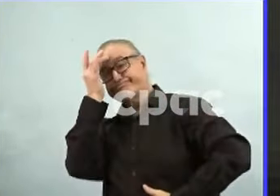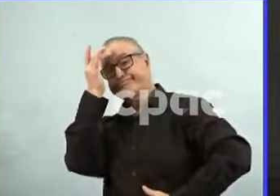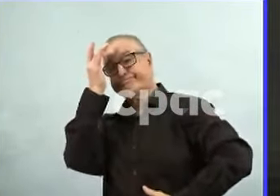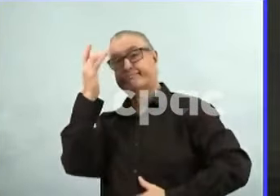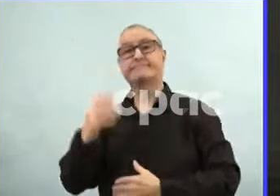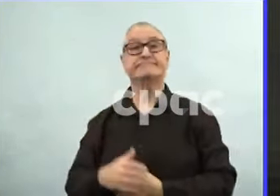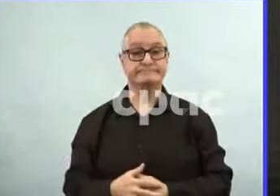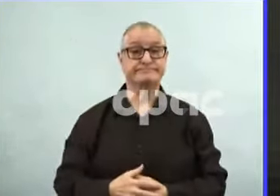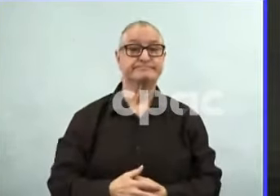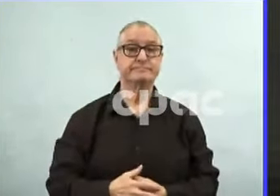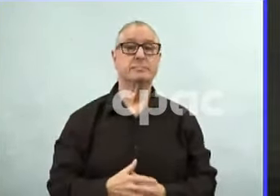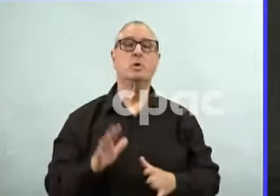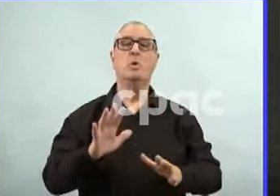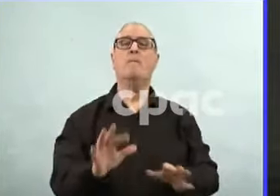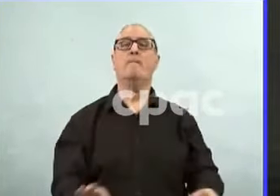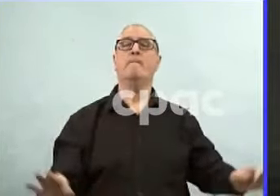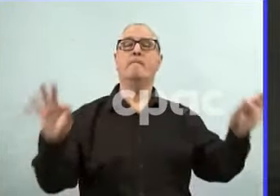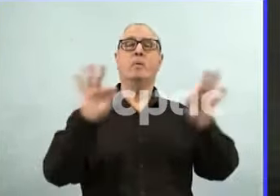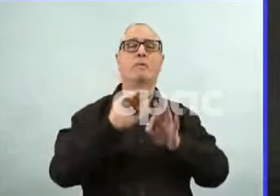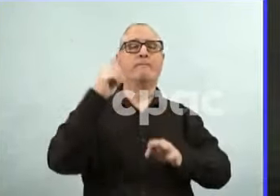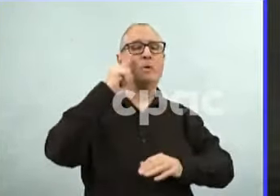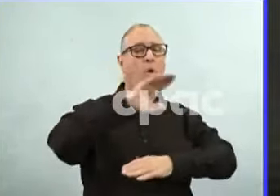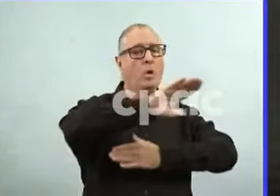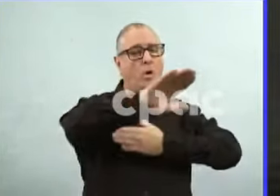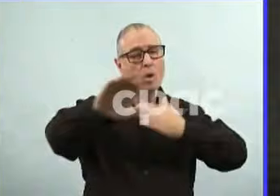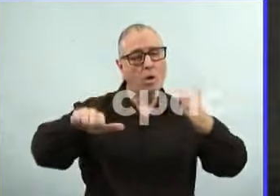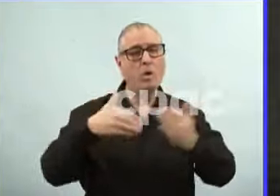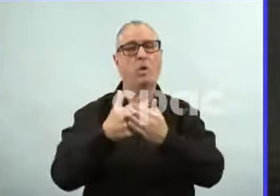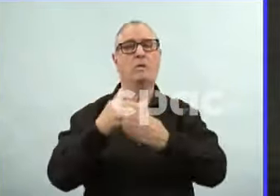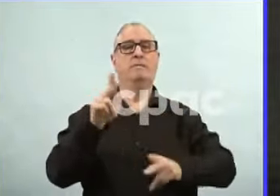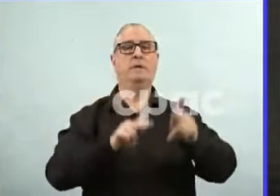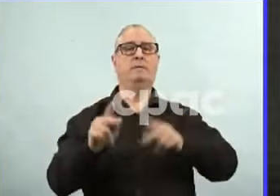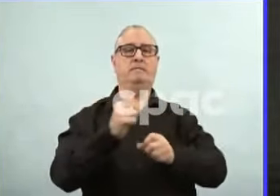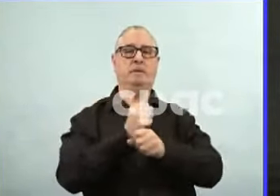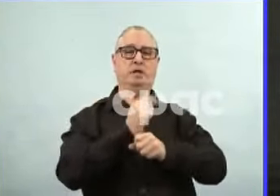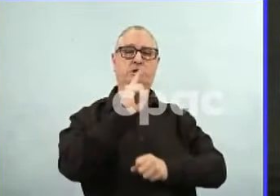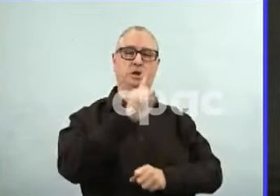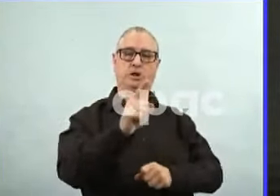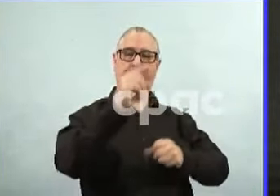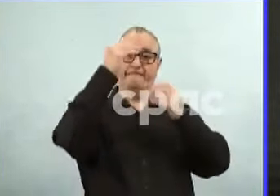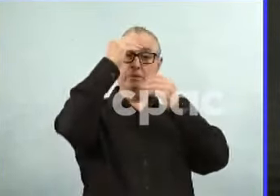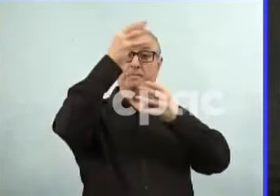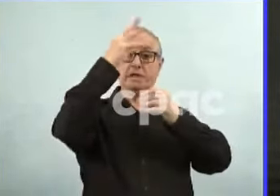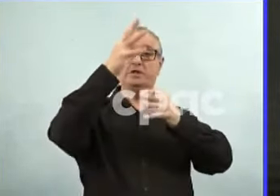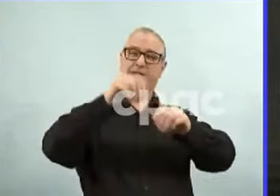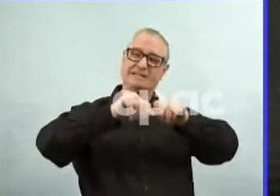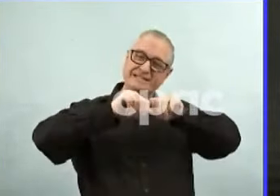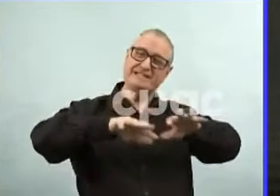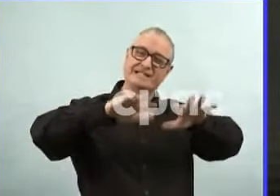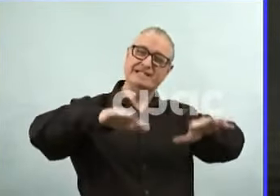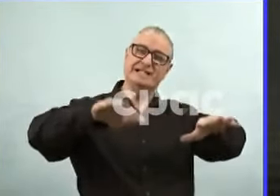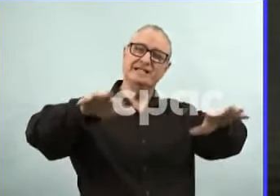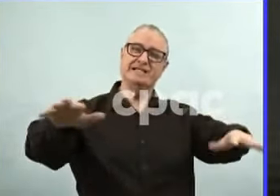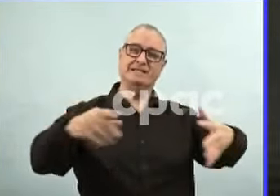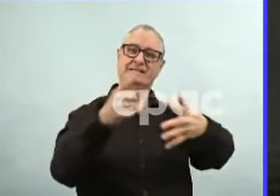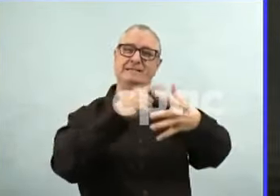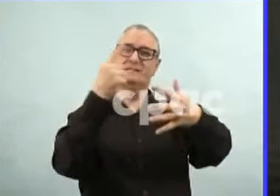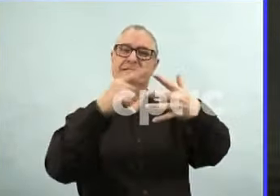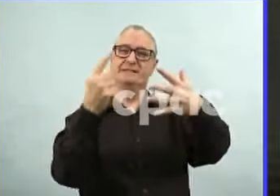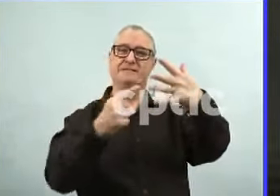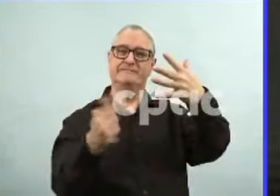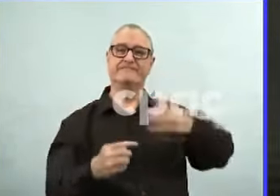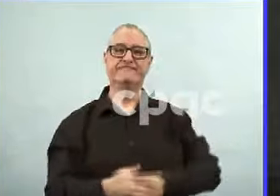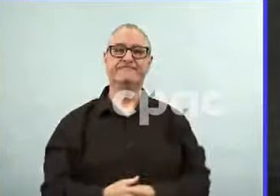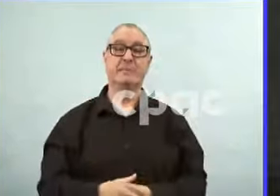accesses social media, accesses a paper, hears it on the news that these are the conditions and these are the parameters that put me at higher risk.